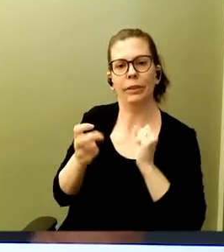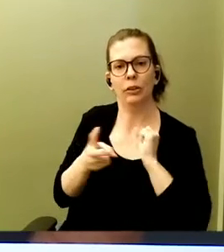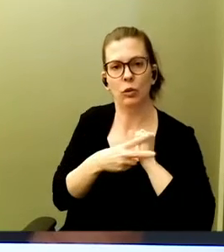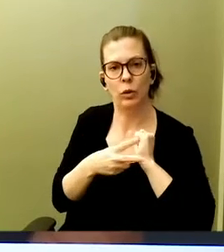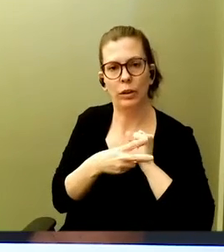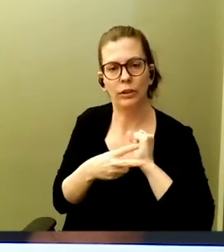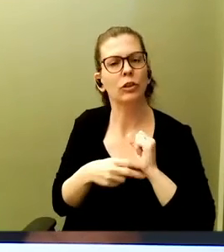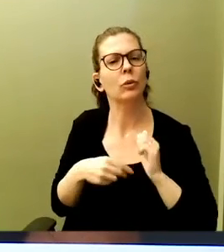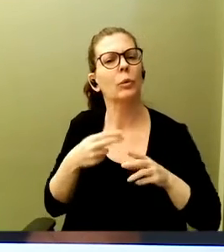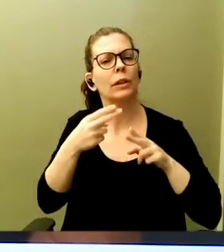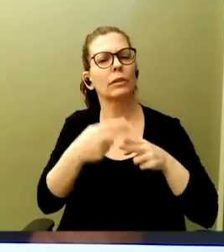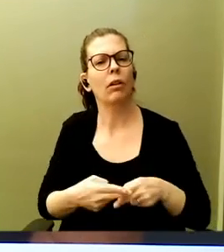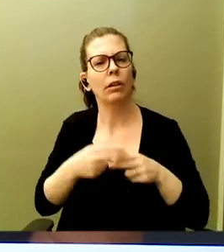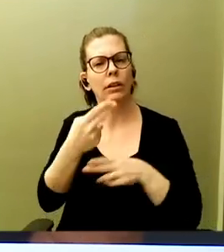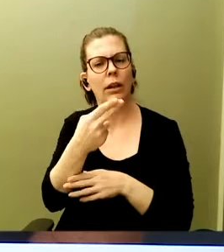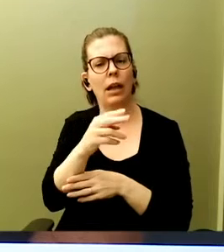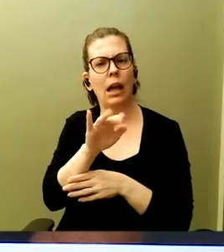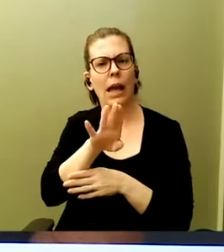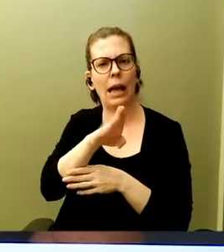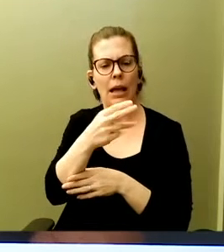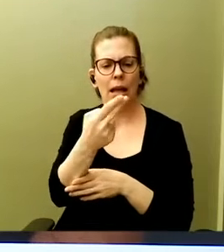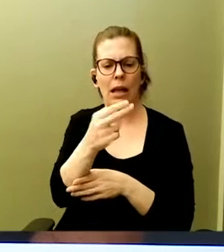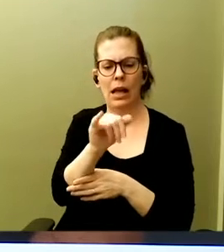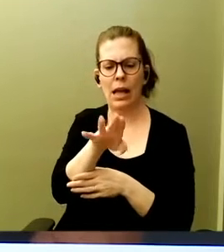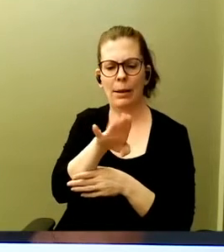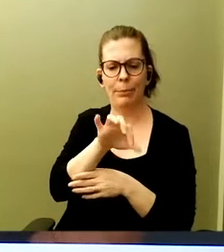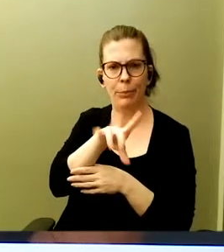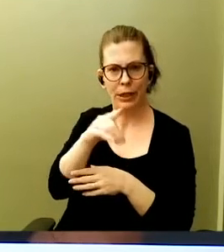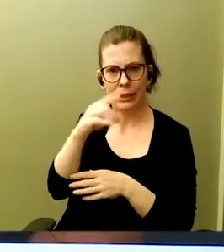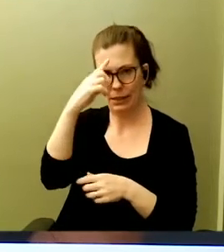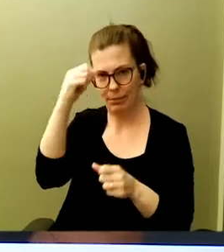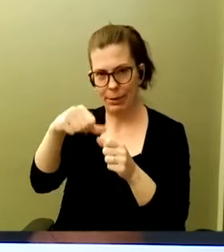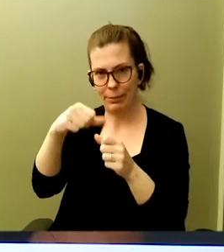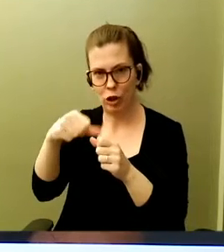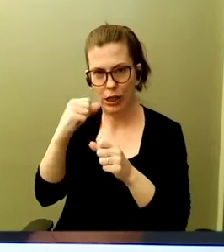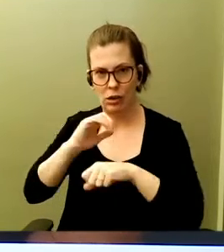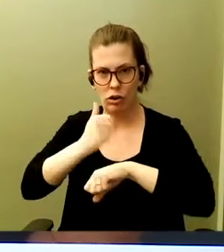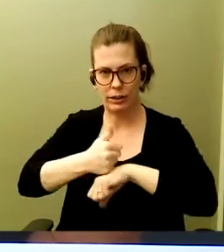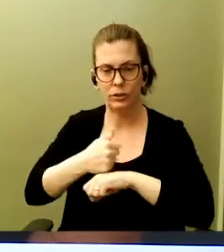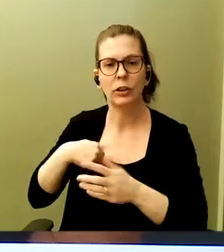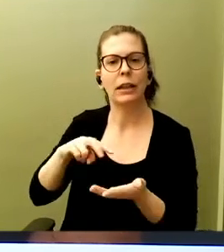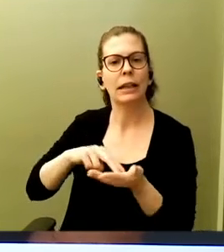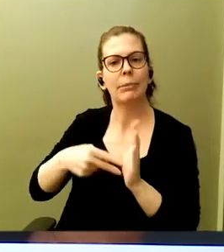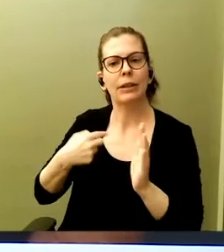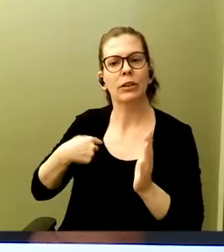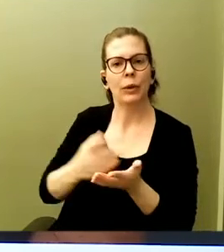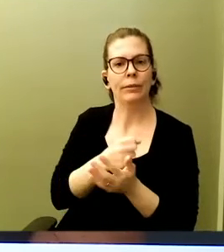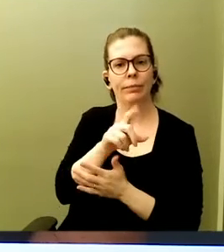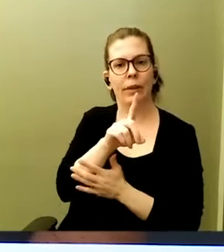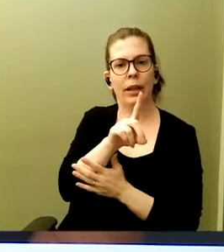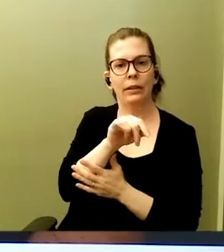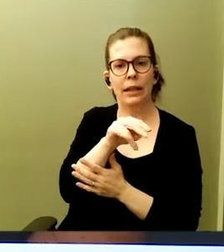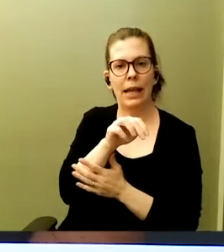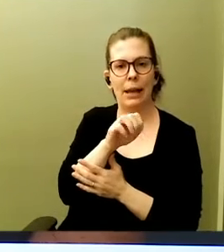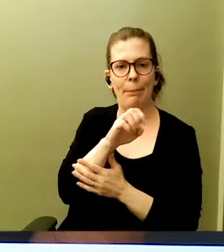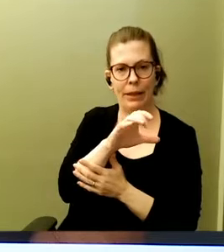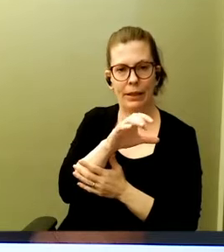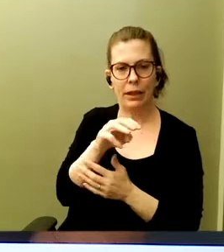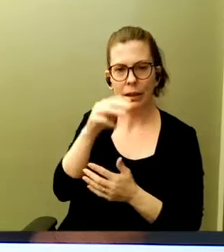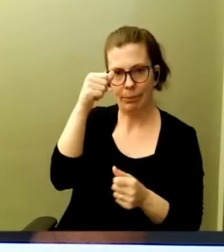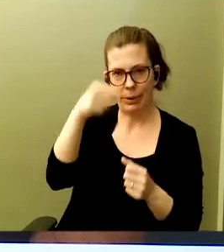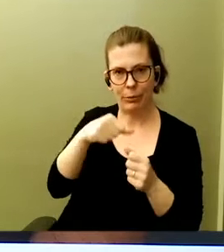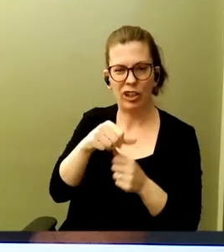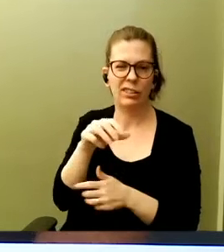memory architecture. That means that we uniquely leverage dynamic memory, DRAM, and SSD or flash